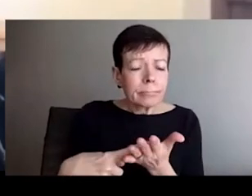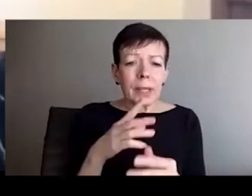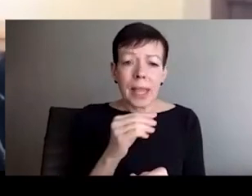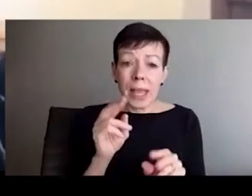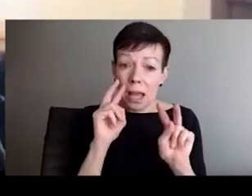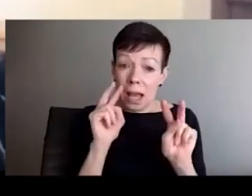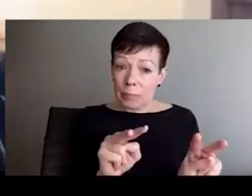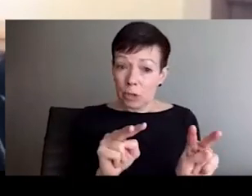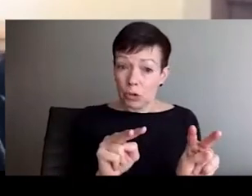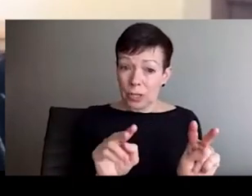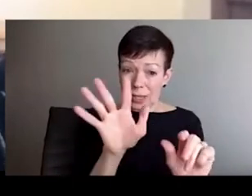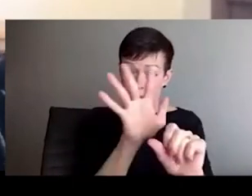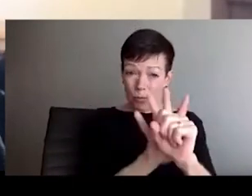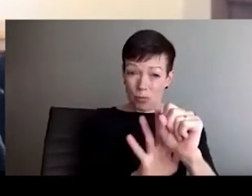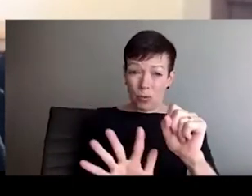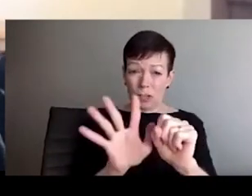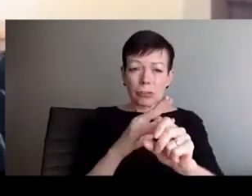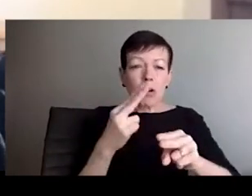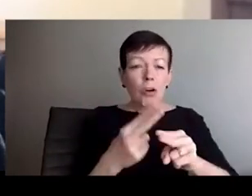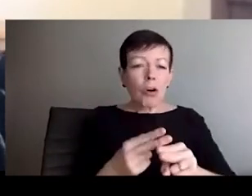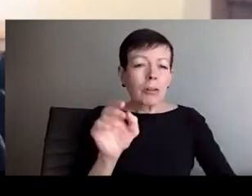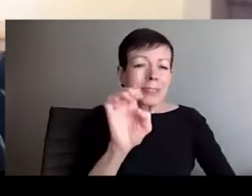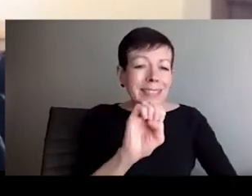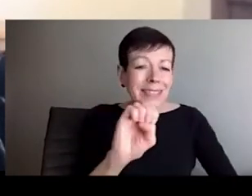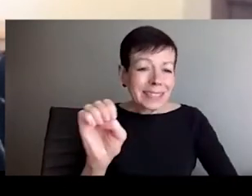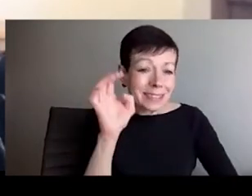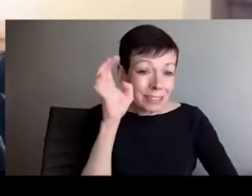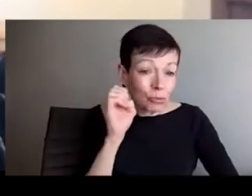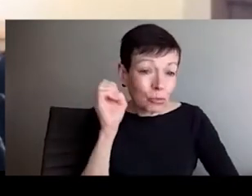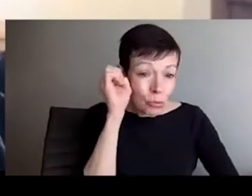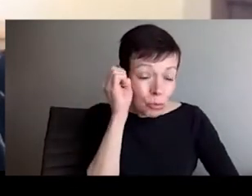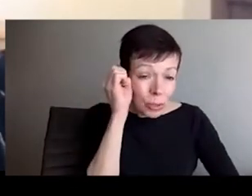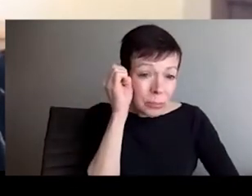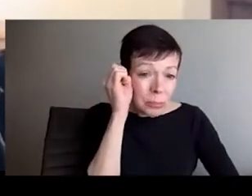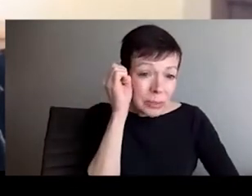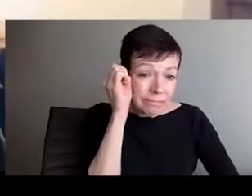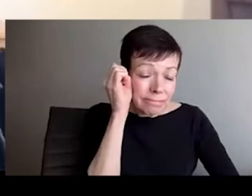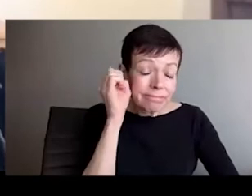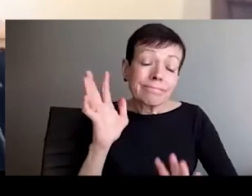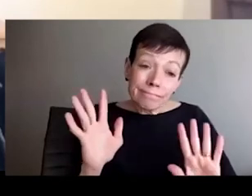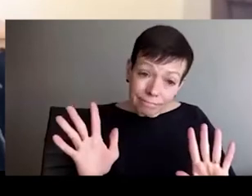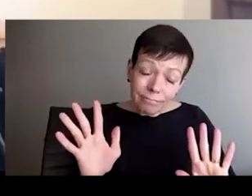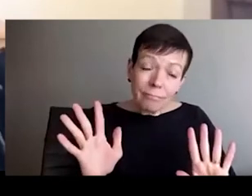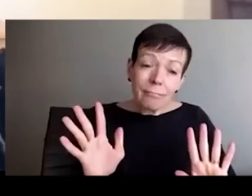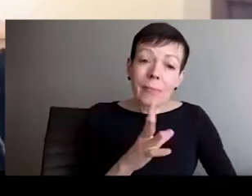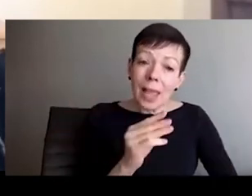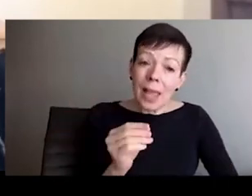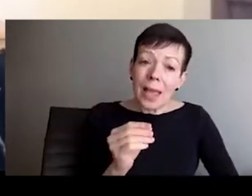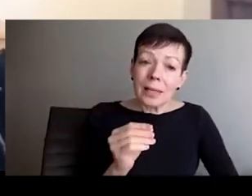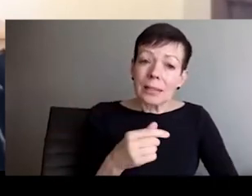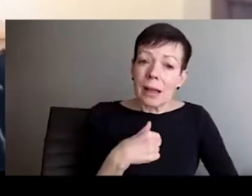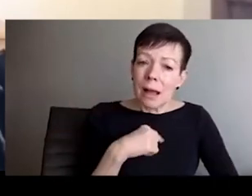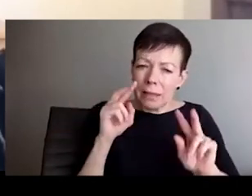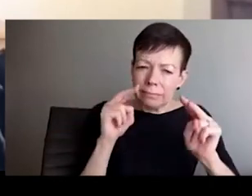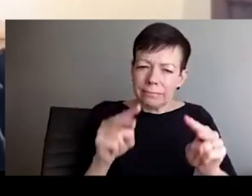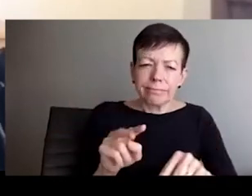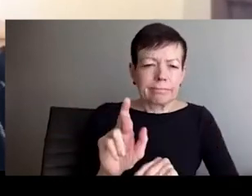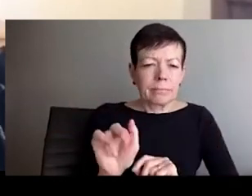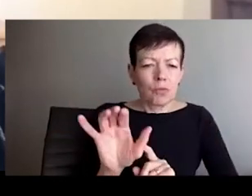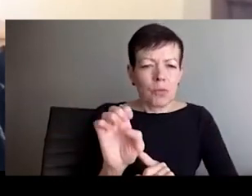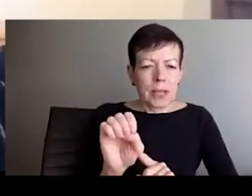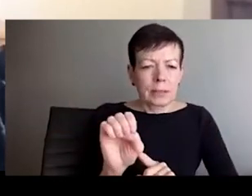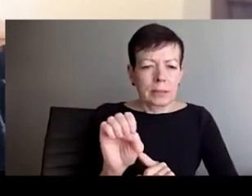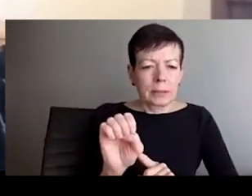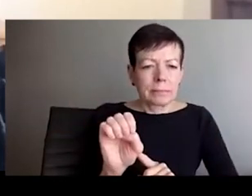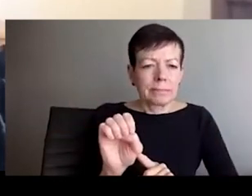And so as we speak today about Ukraine and situate this war in a broader global context, I also want to